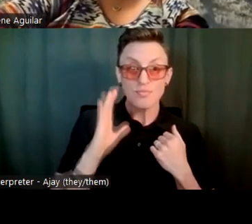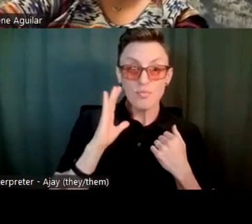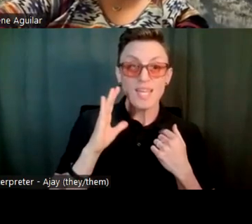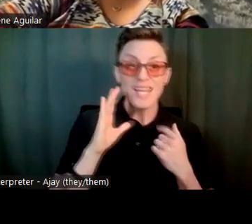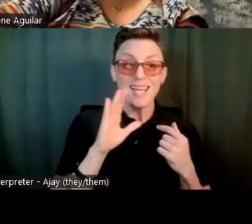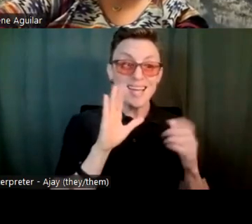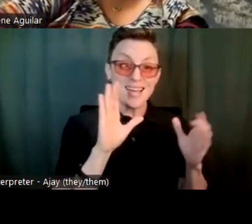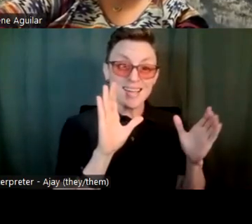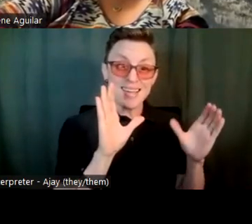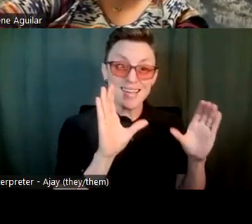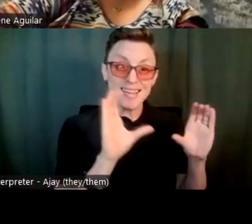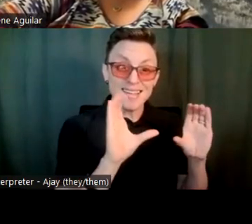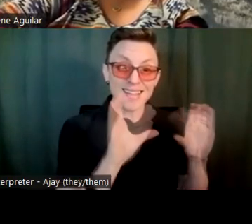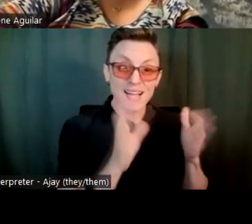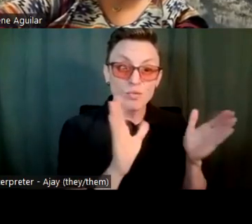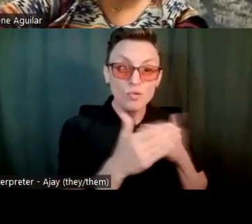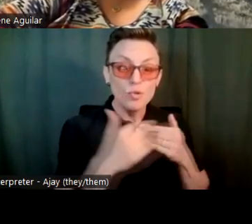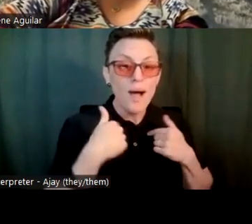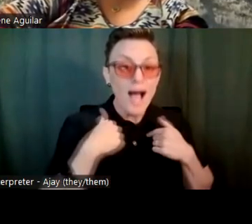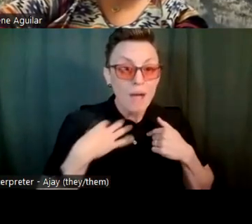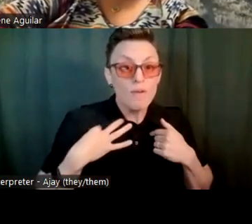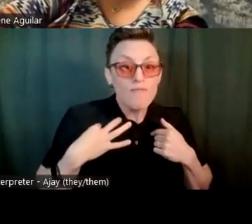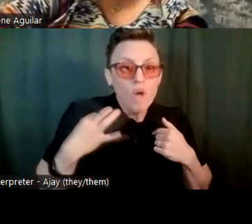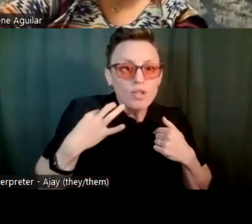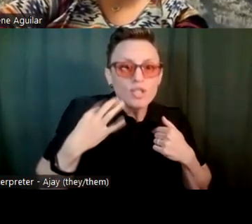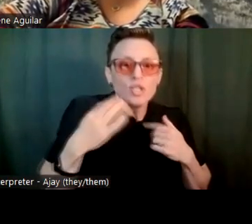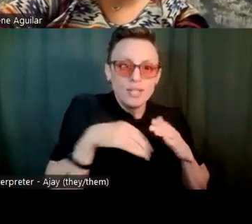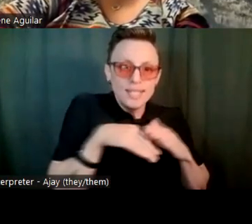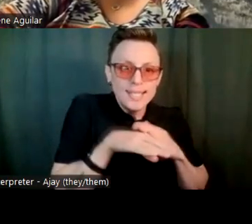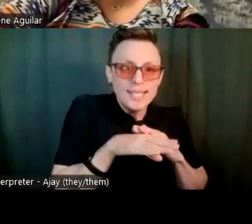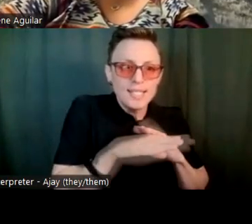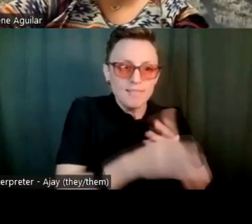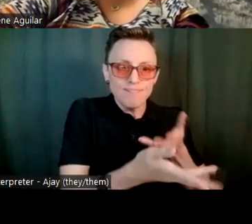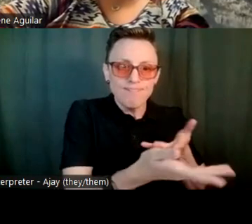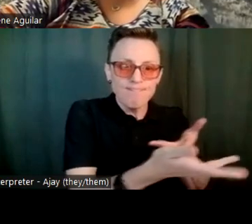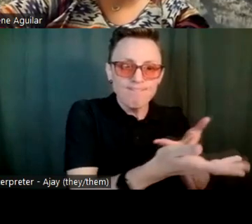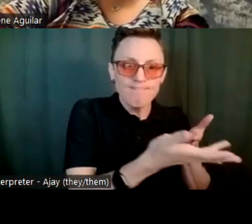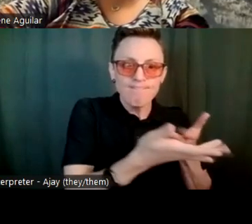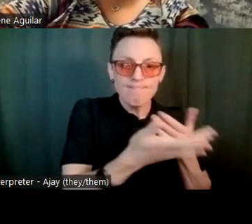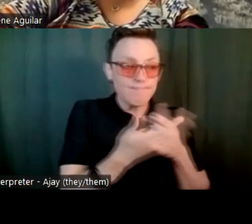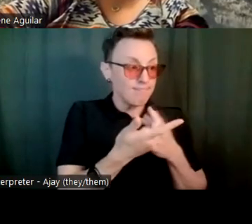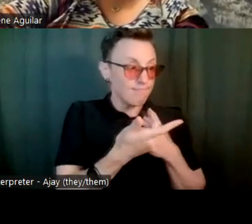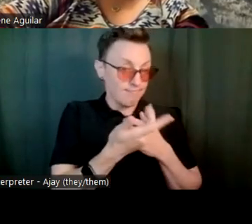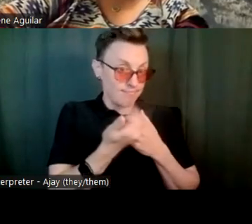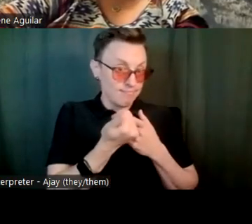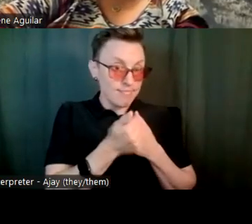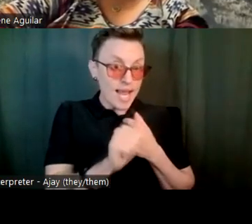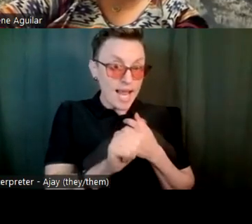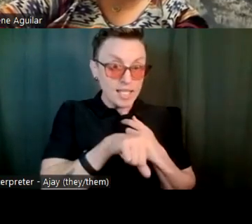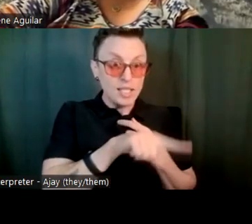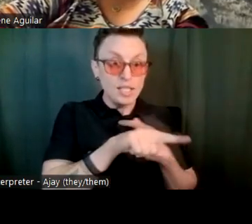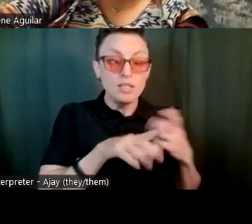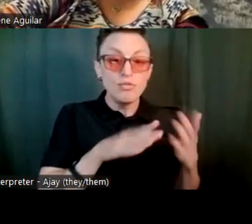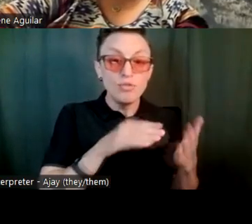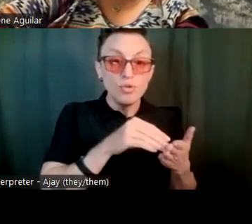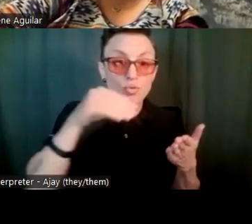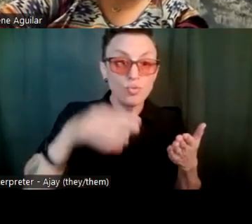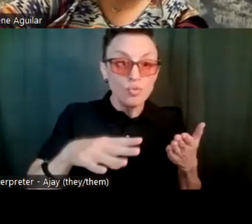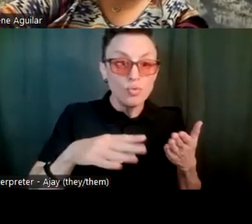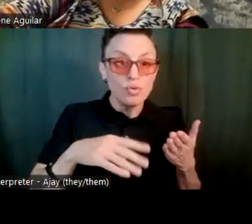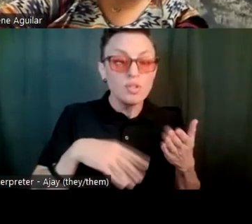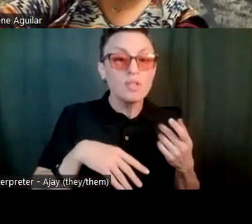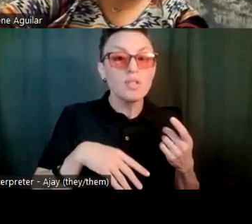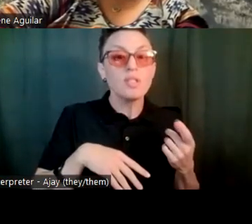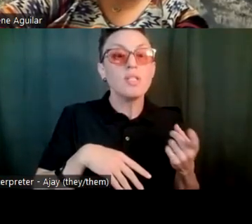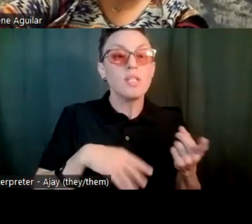if you are able to, and also if any of the kids would tell me that they were